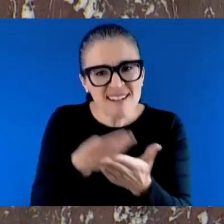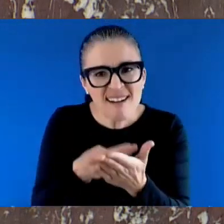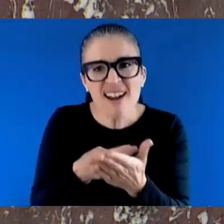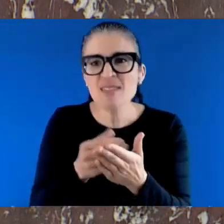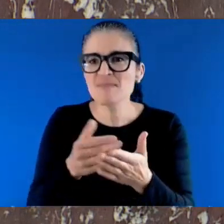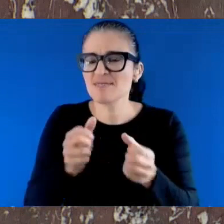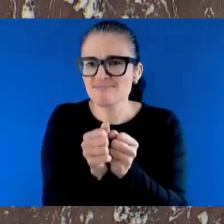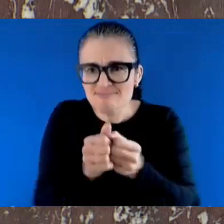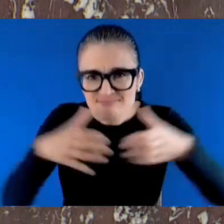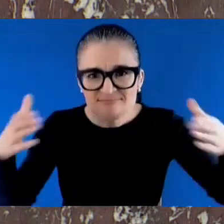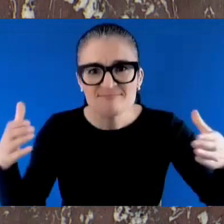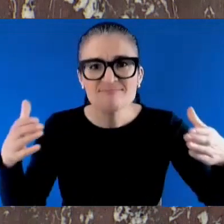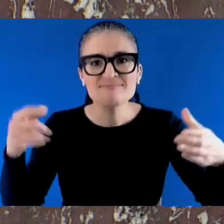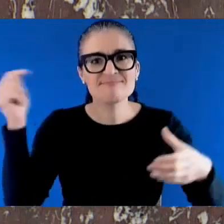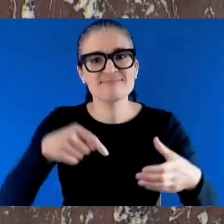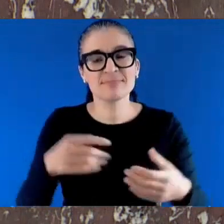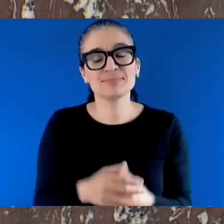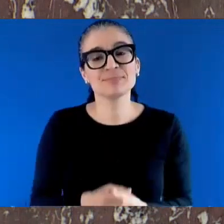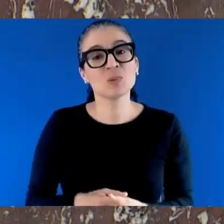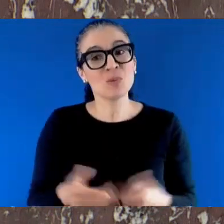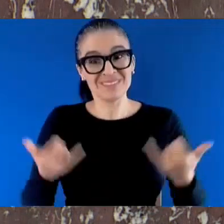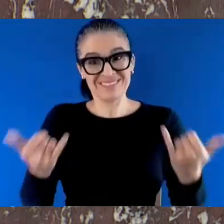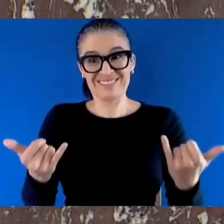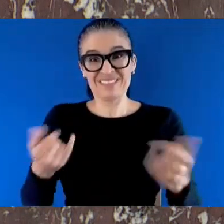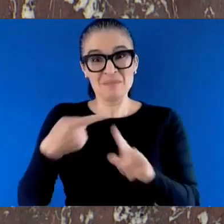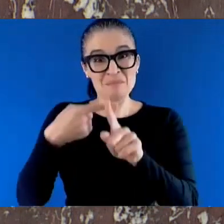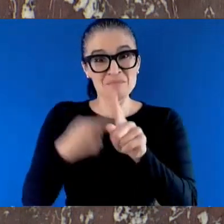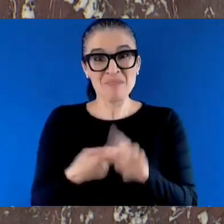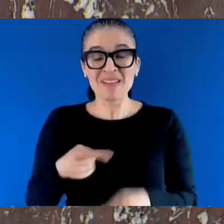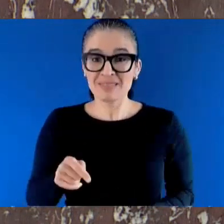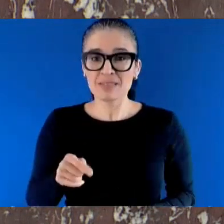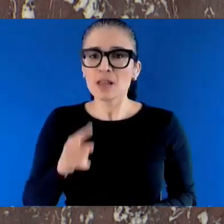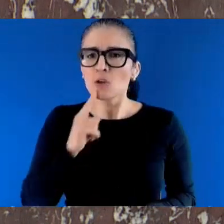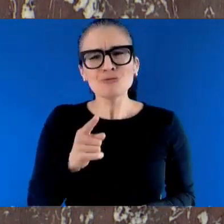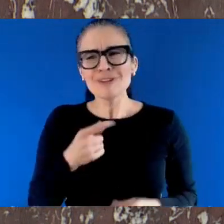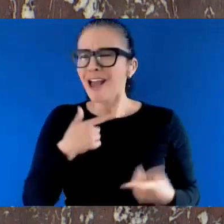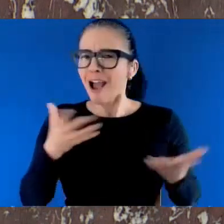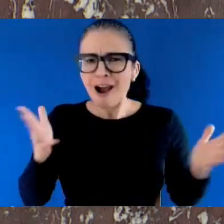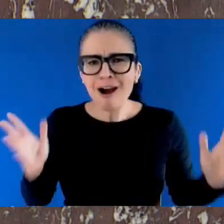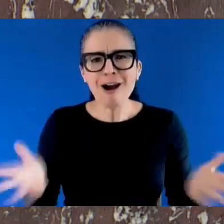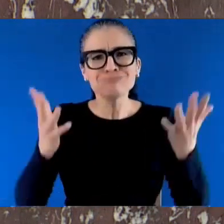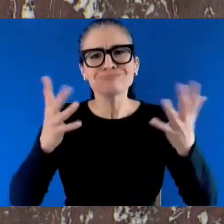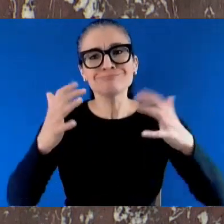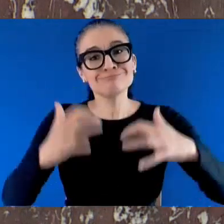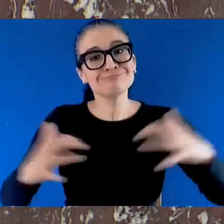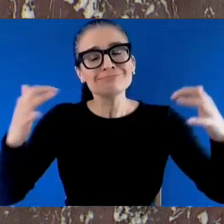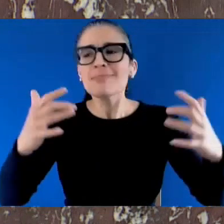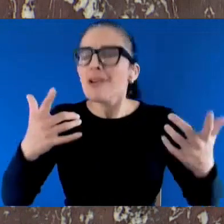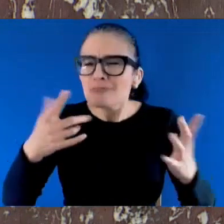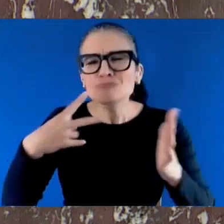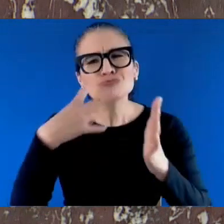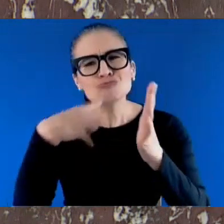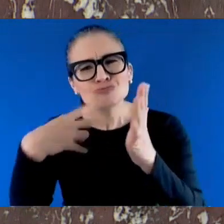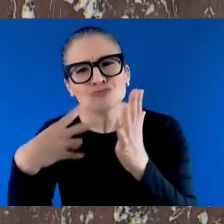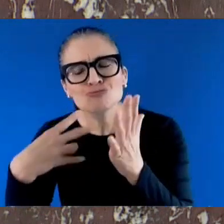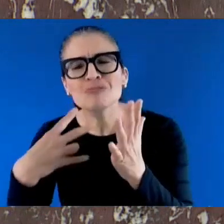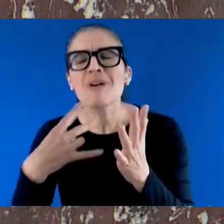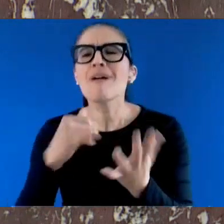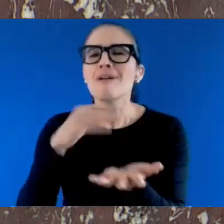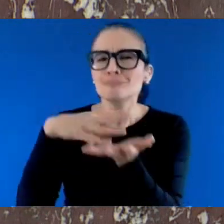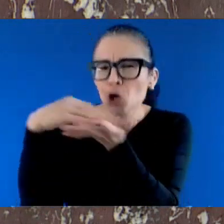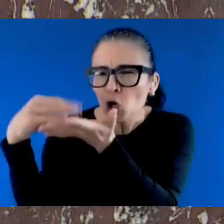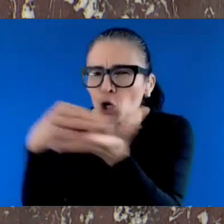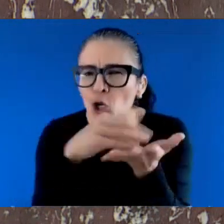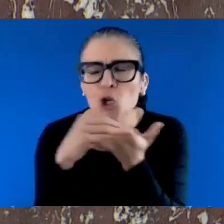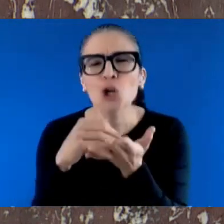of this House to explore Sikh traditions and teachings and advocate for equality, social justice, and selfless service.